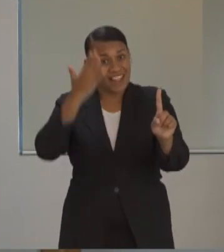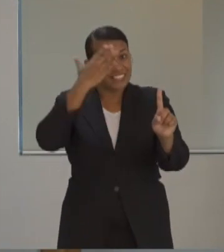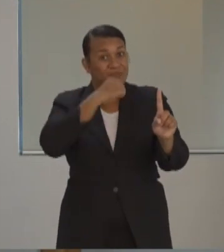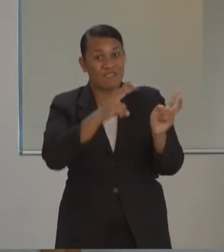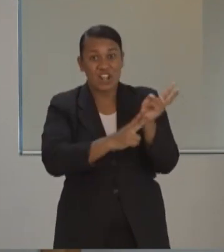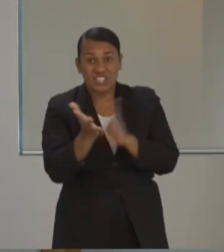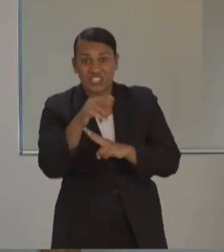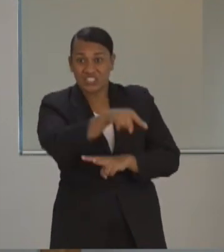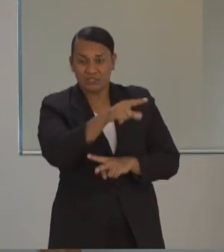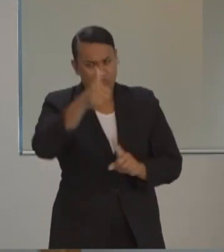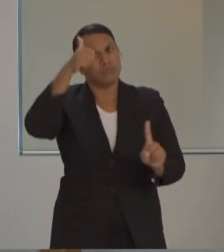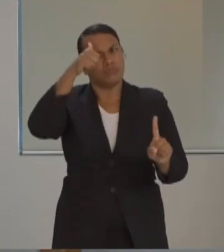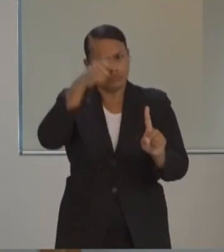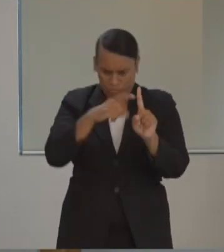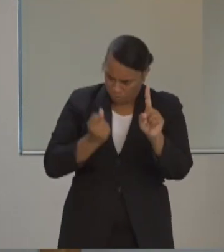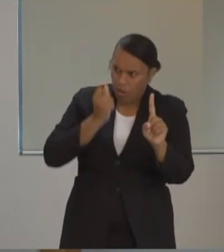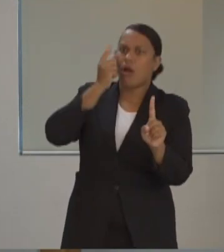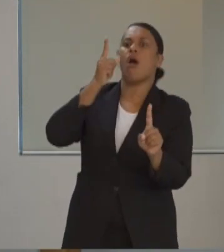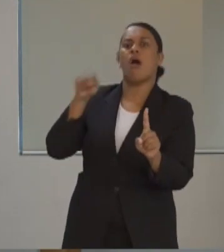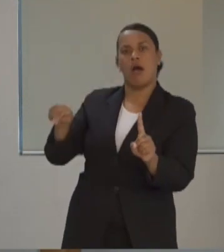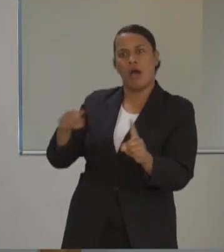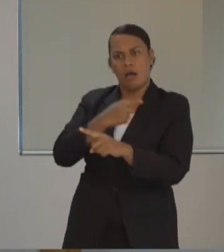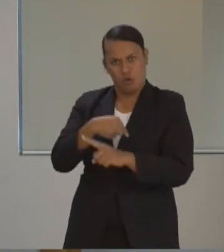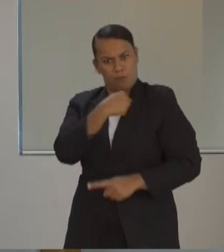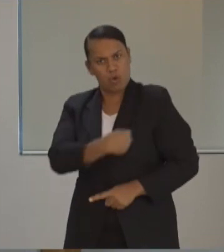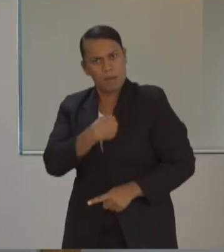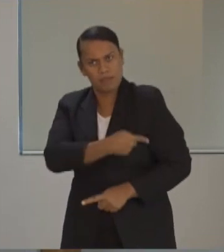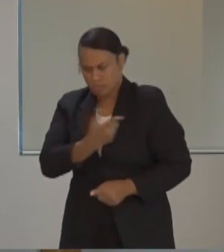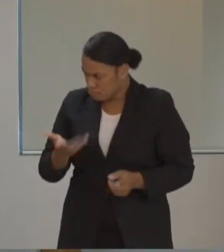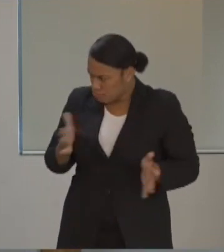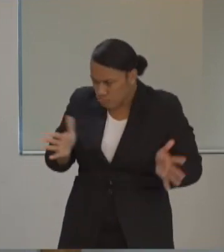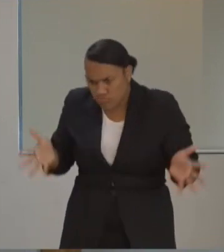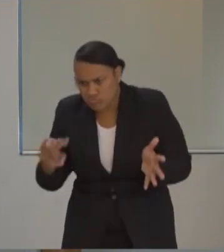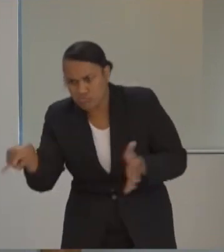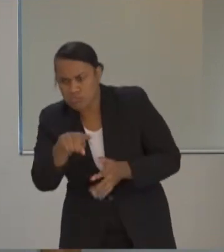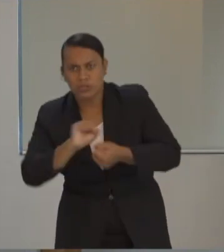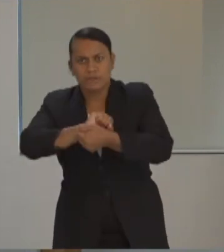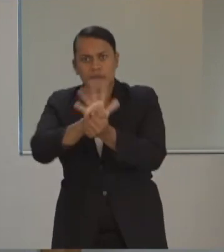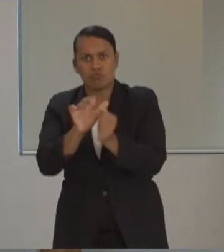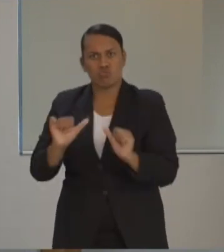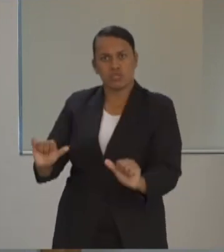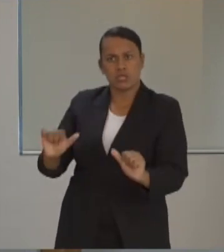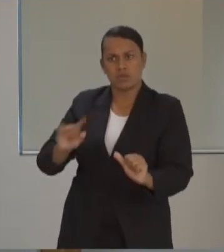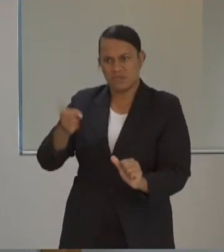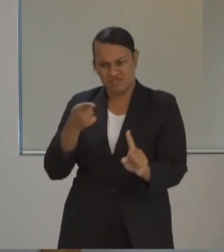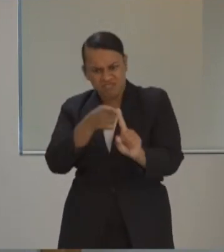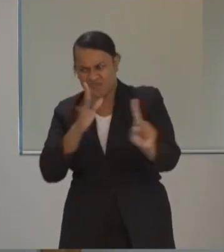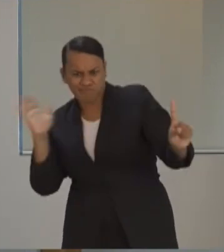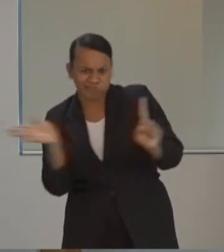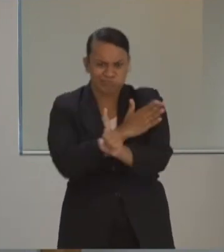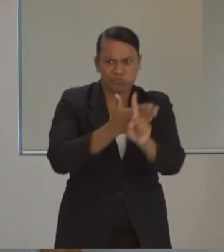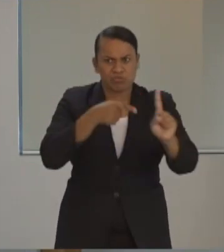that, and it's why he strove to prevent his fellow Fijians from violating our health protection measures.